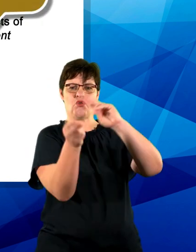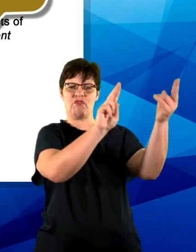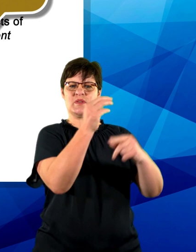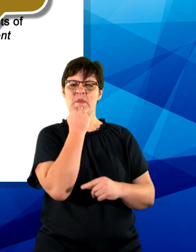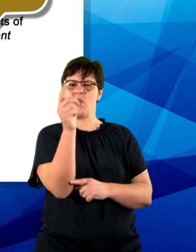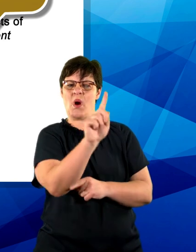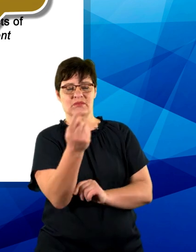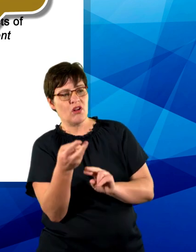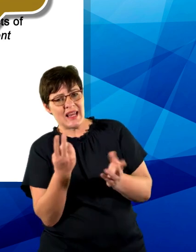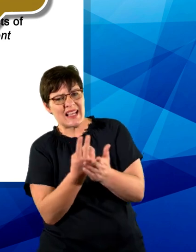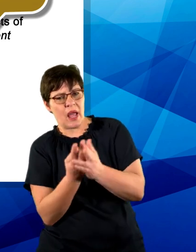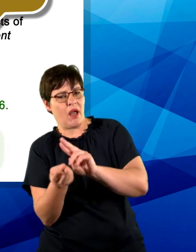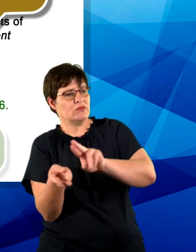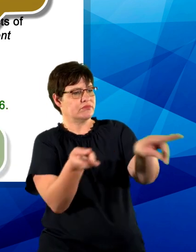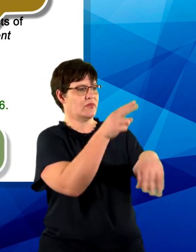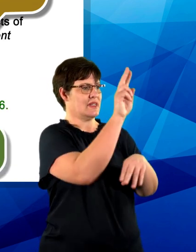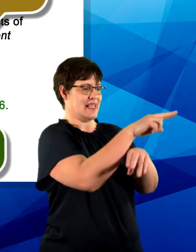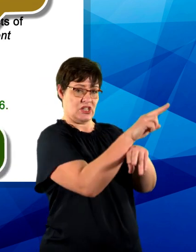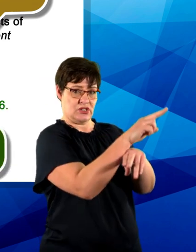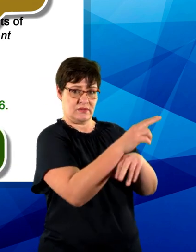also known as citations.